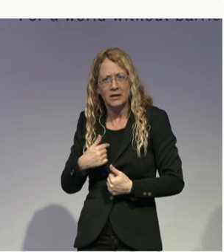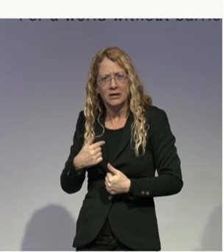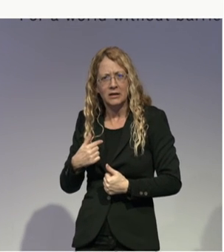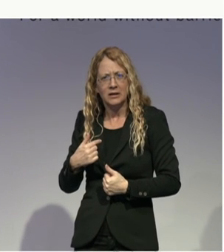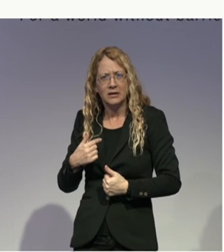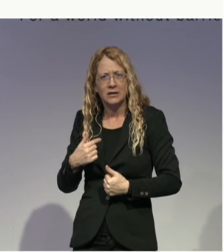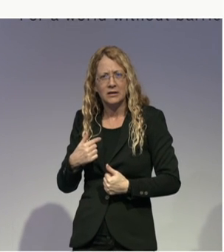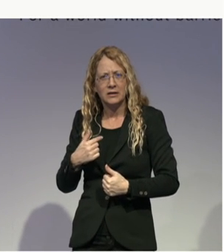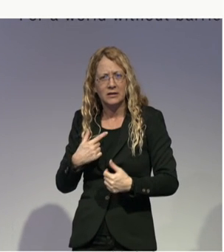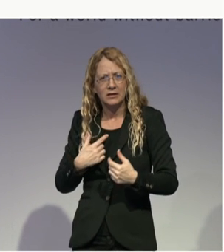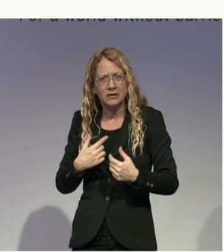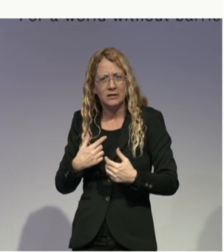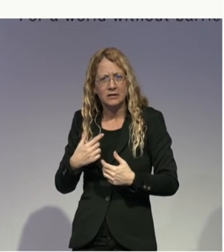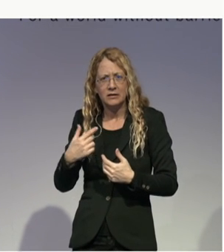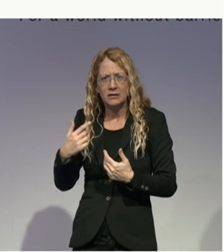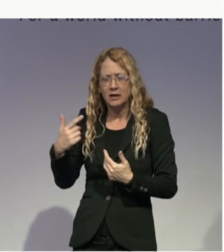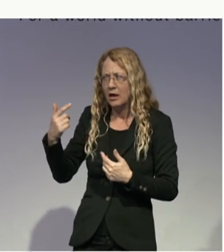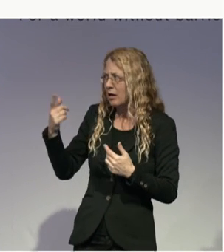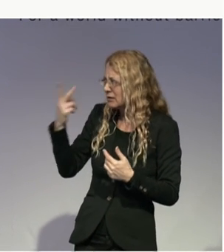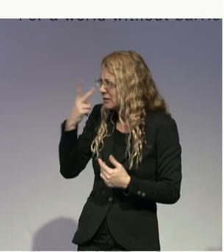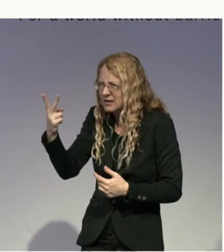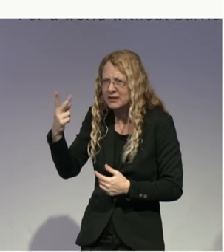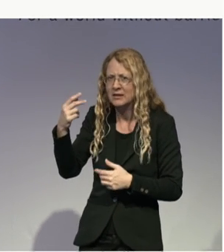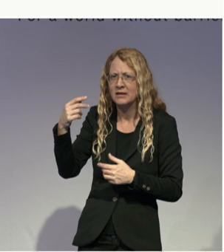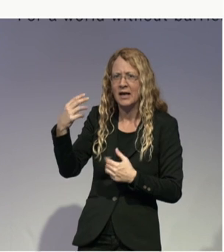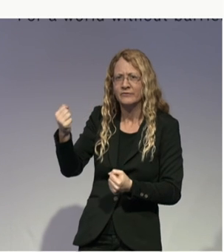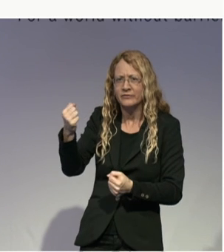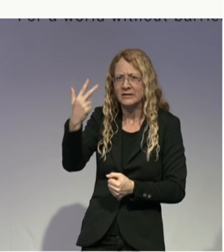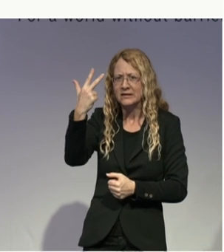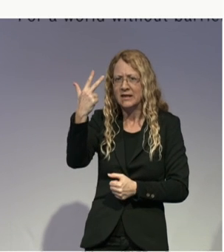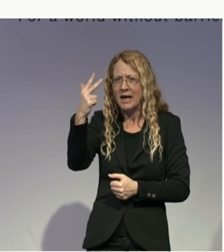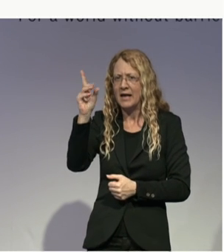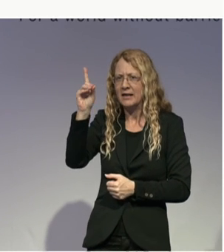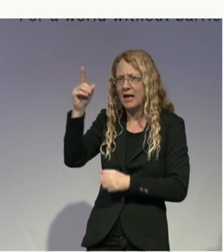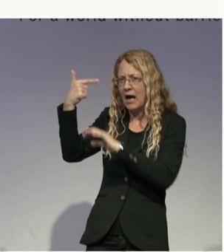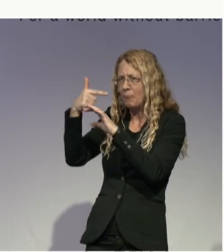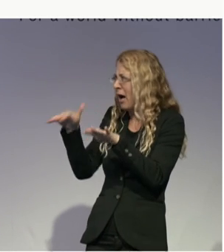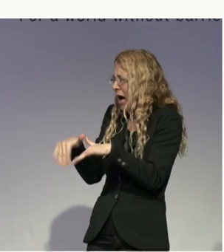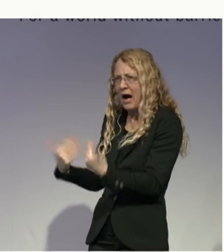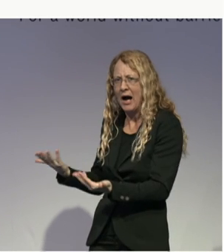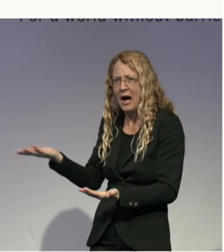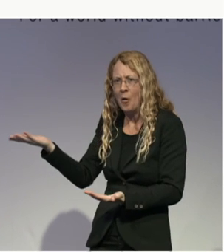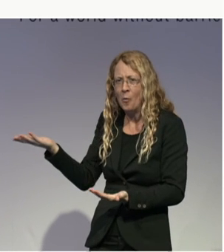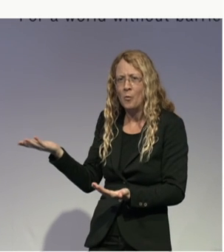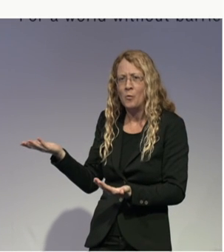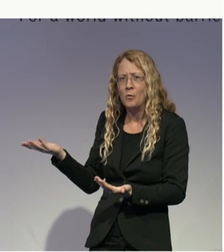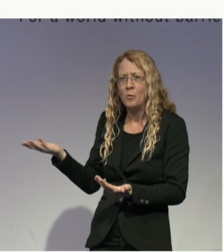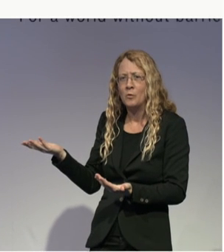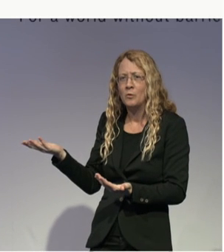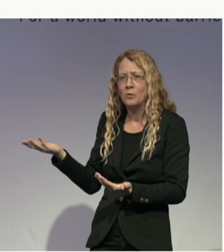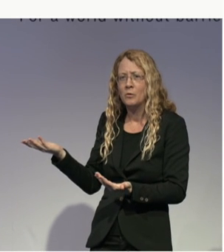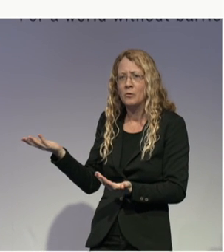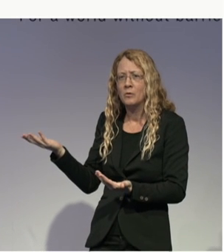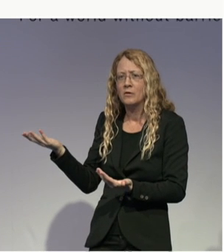and how that actually works. just briefly talk about that. Yeah, sure. At the beginning, during the clinical trial, we